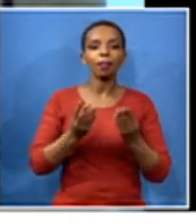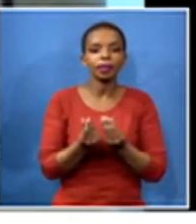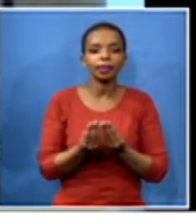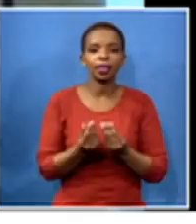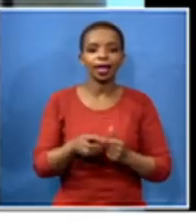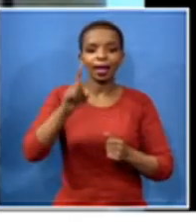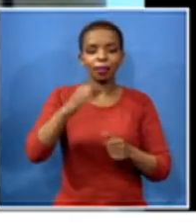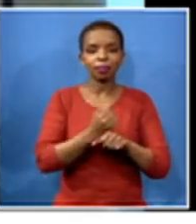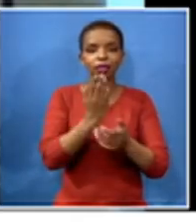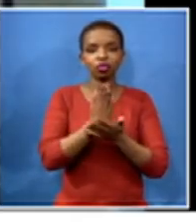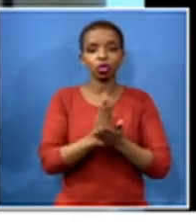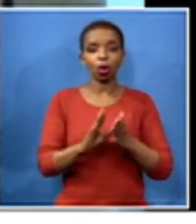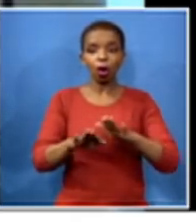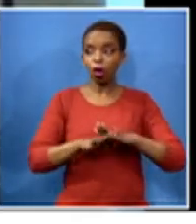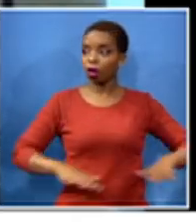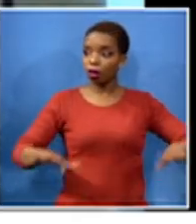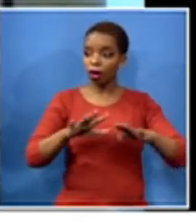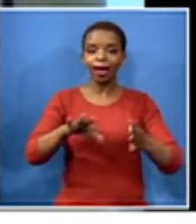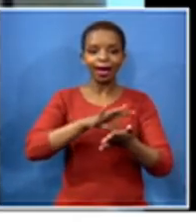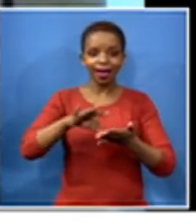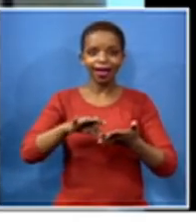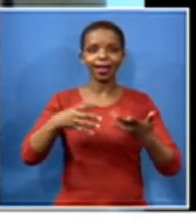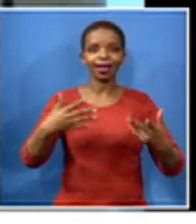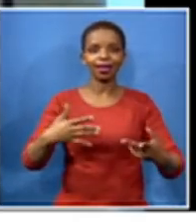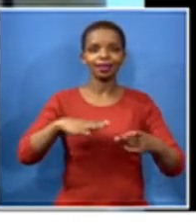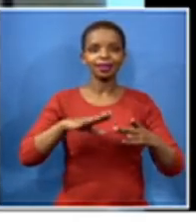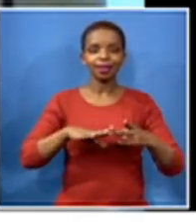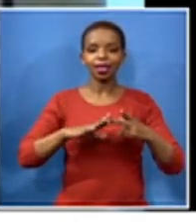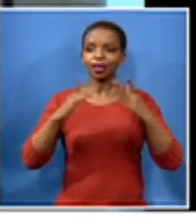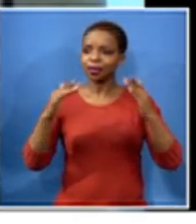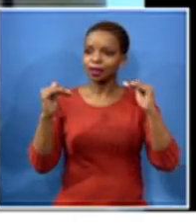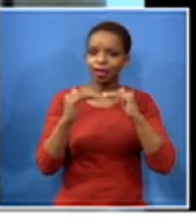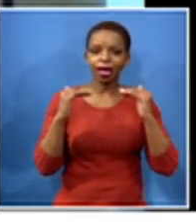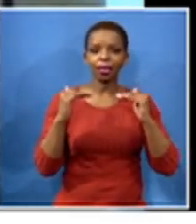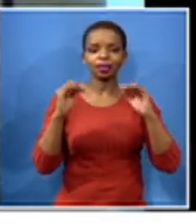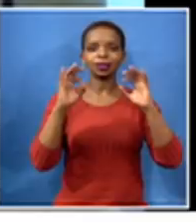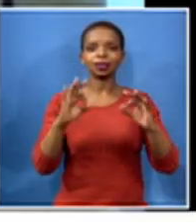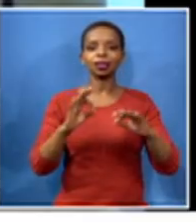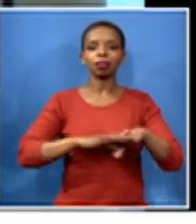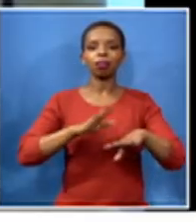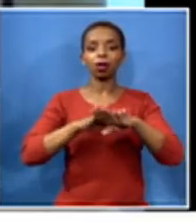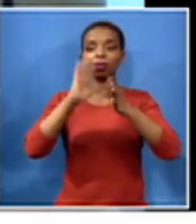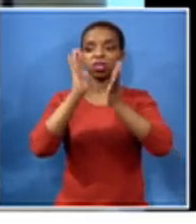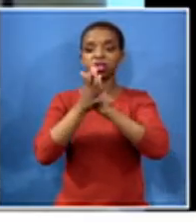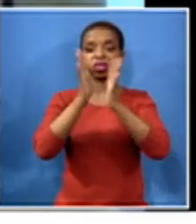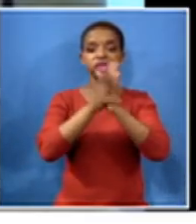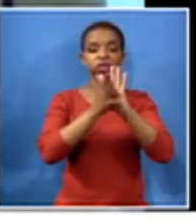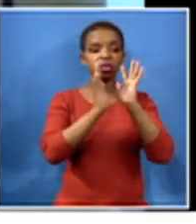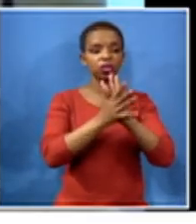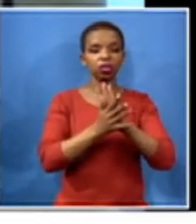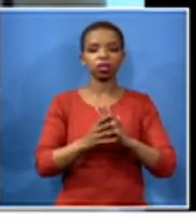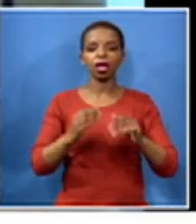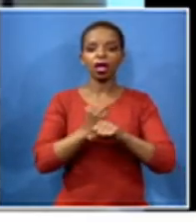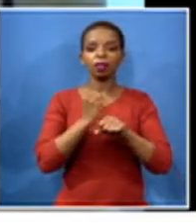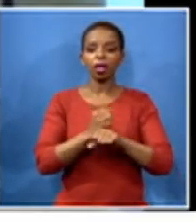cleaned that that the ablution facilities are of a standard that they don't cause more harm than good in greater infections